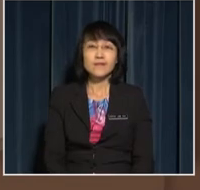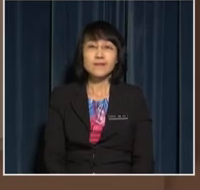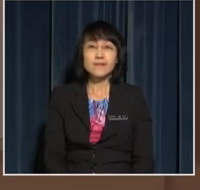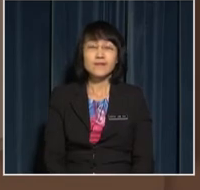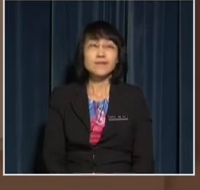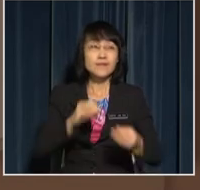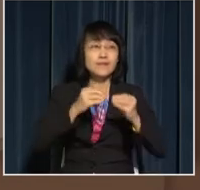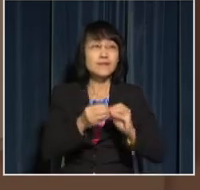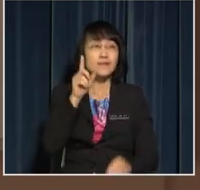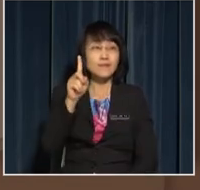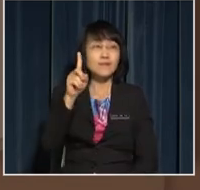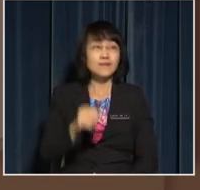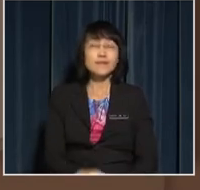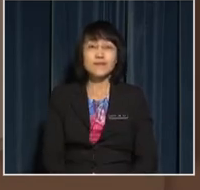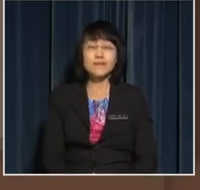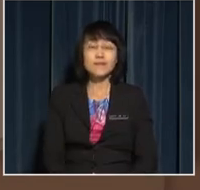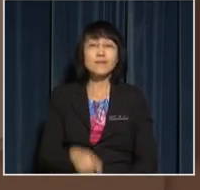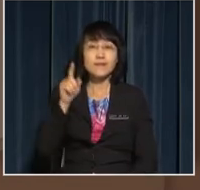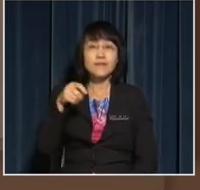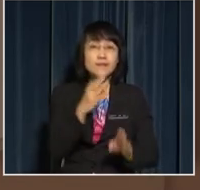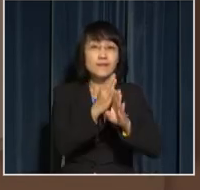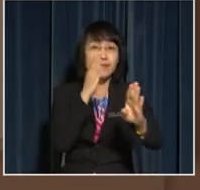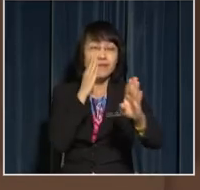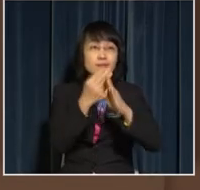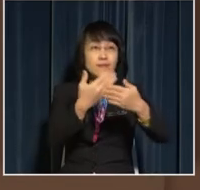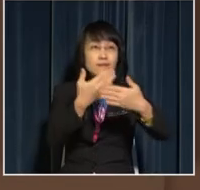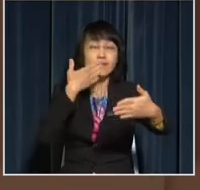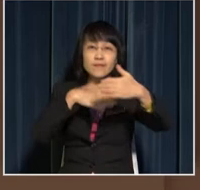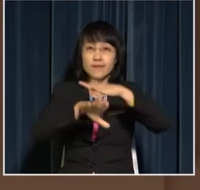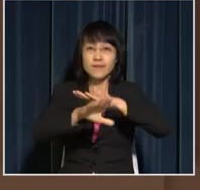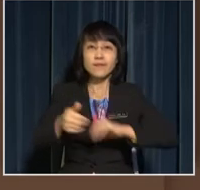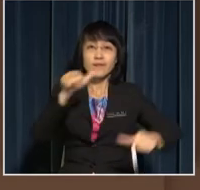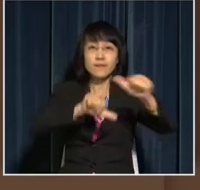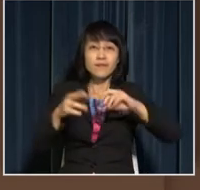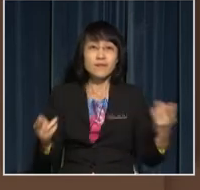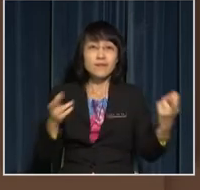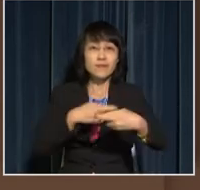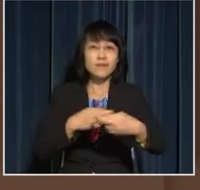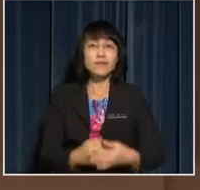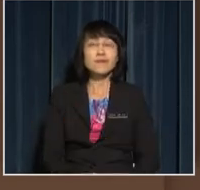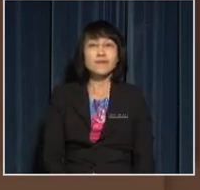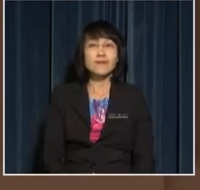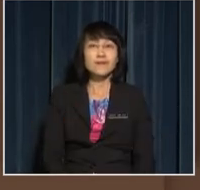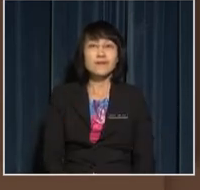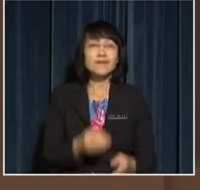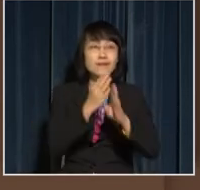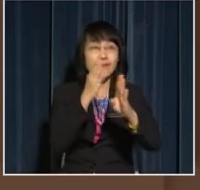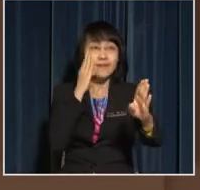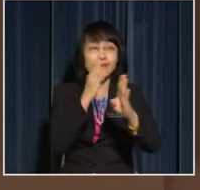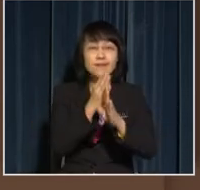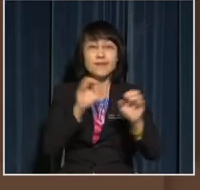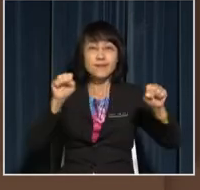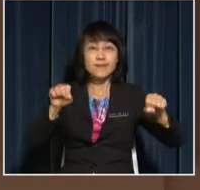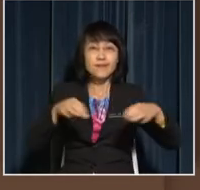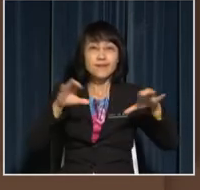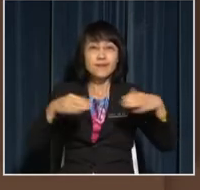Number one You have to line up before entering the Science Room Lining up makes